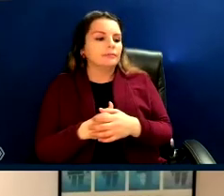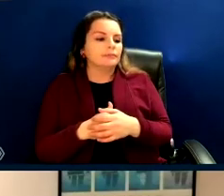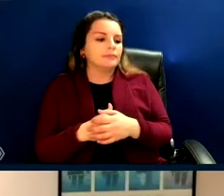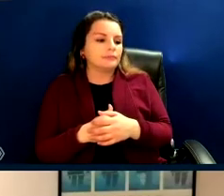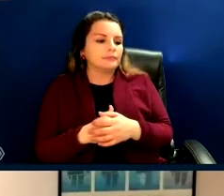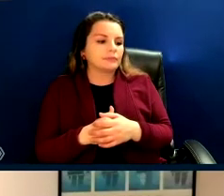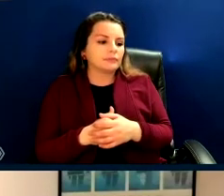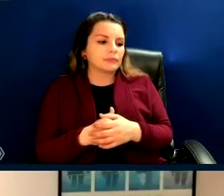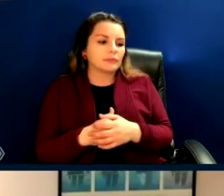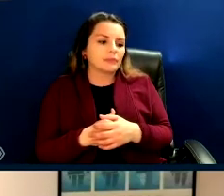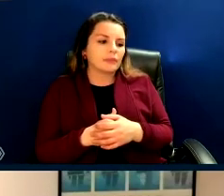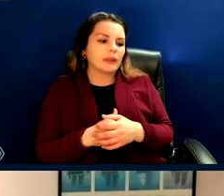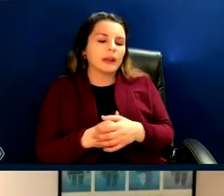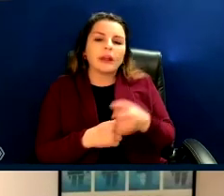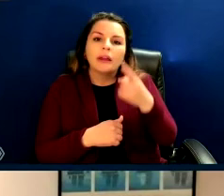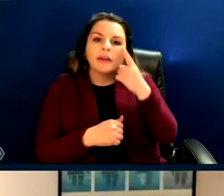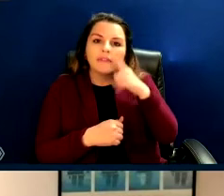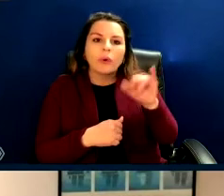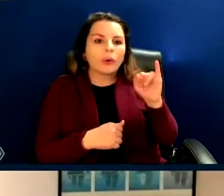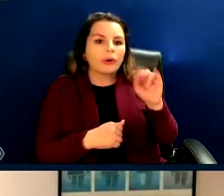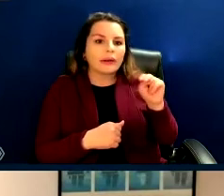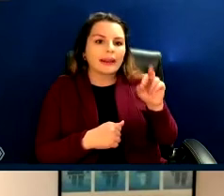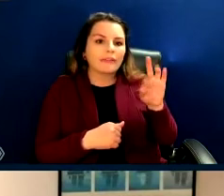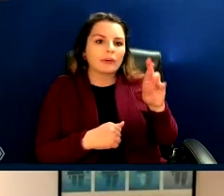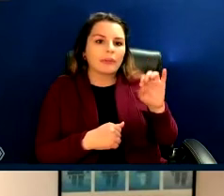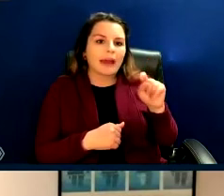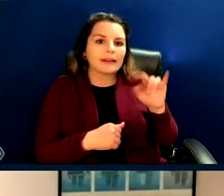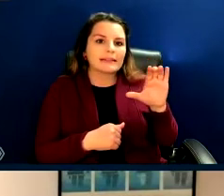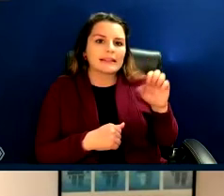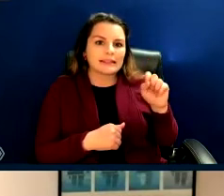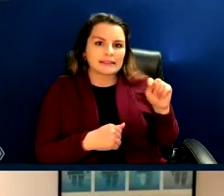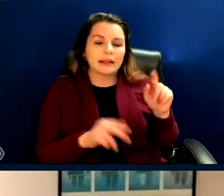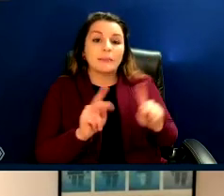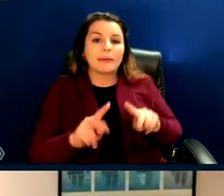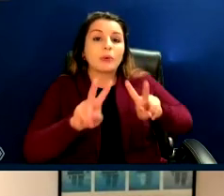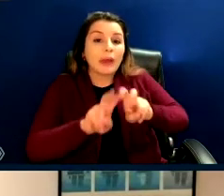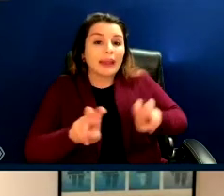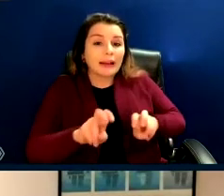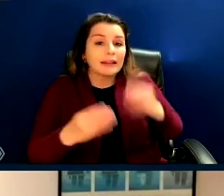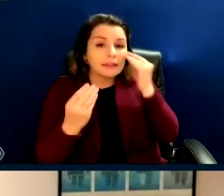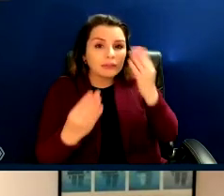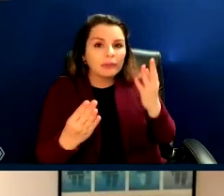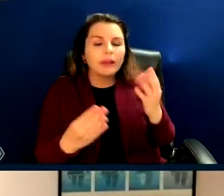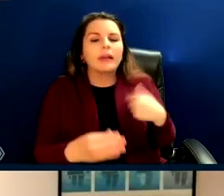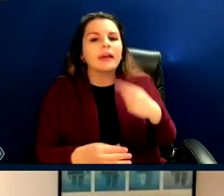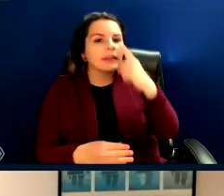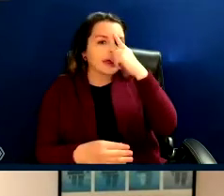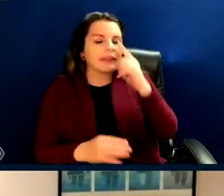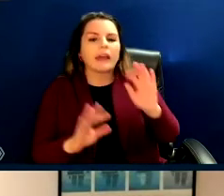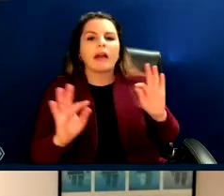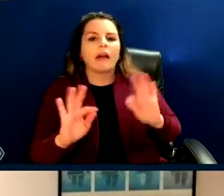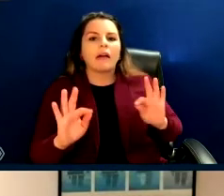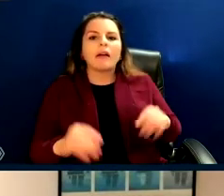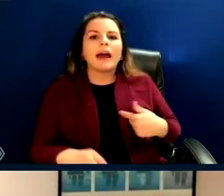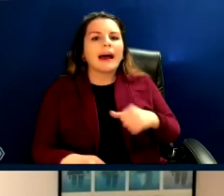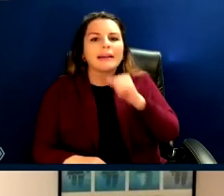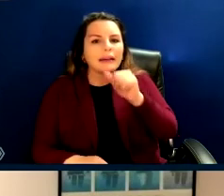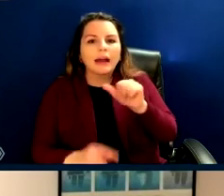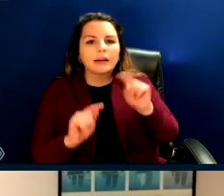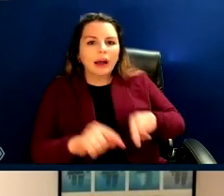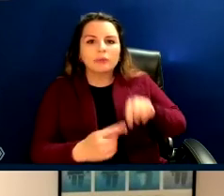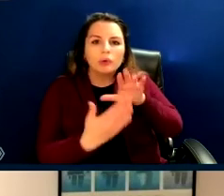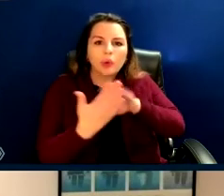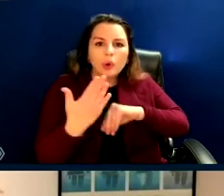And even for the kind of informaticists, they really, you know, even though they might think, oh, I didn't come here to learn about history or